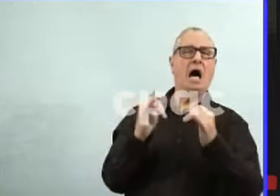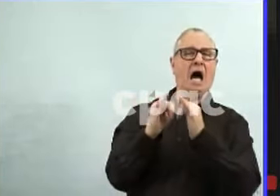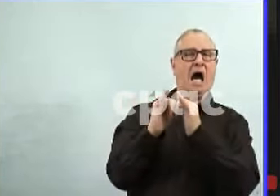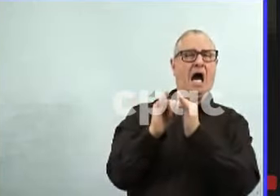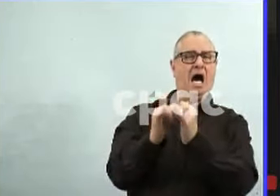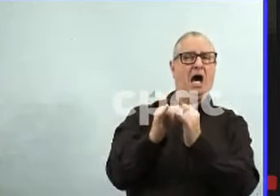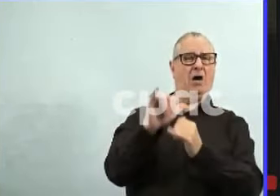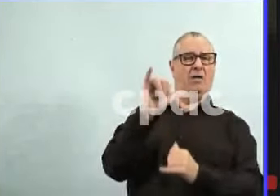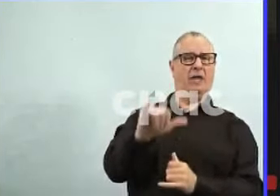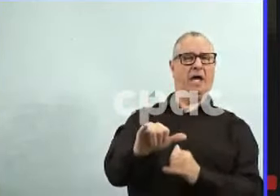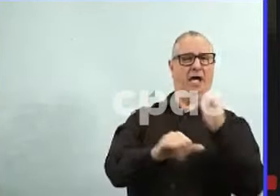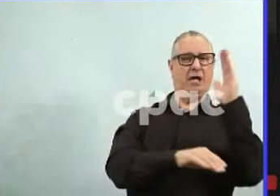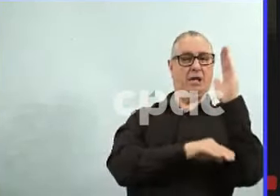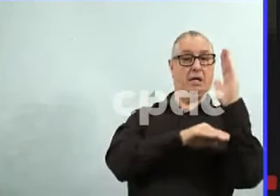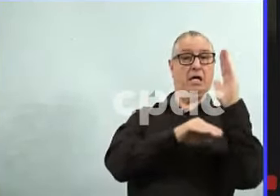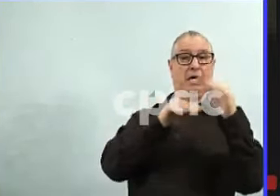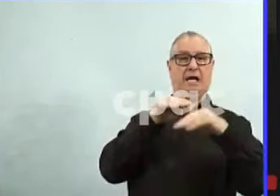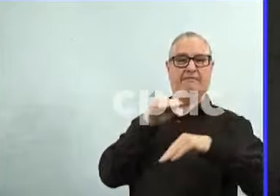procedures?